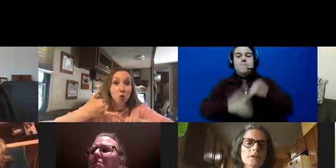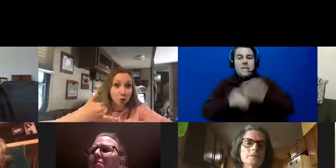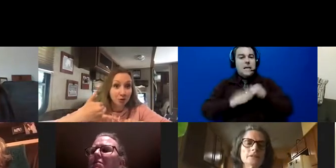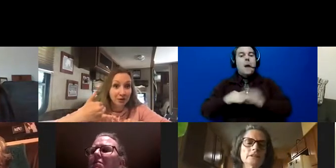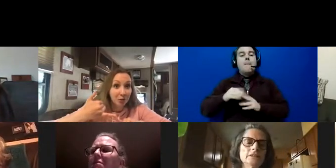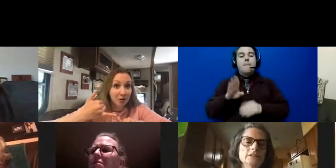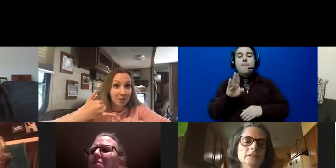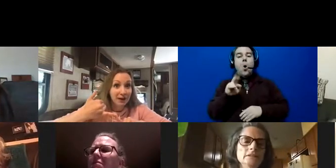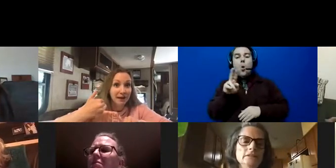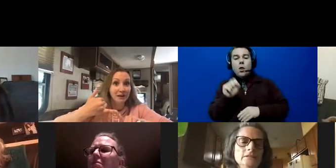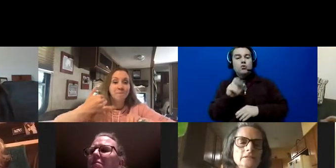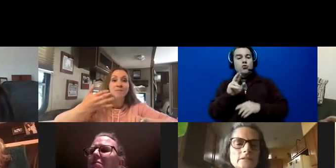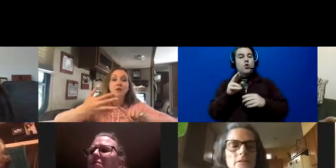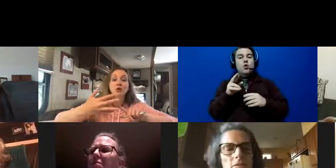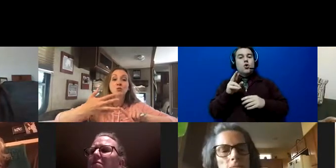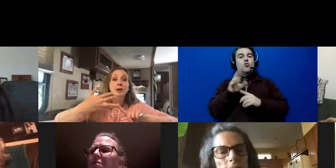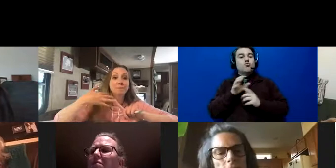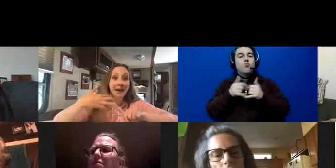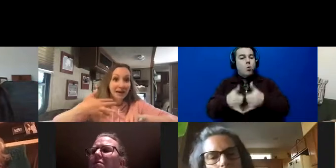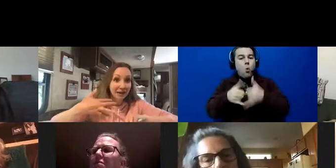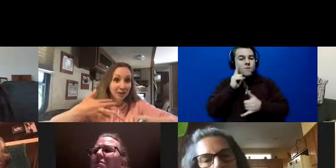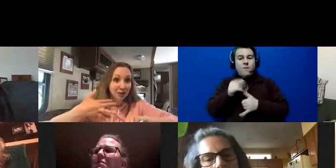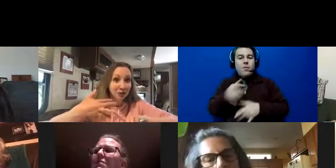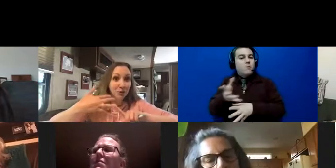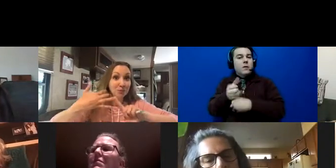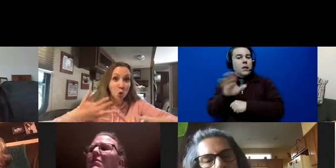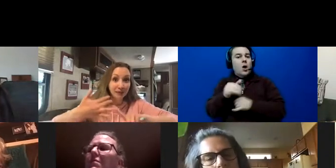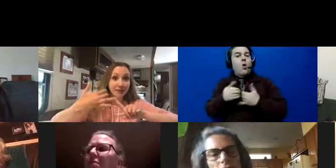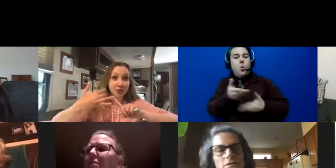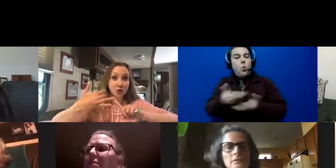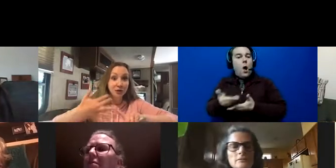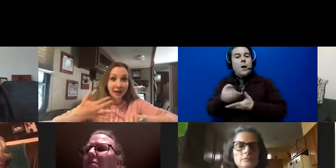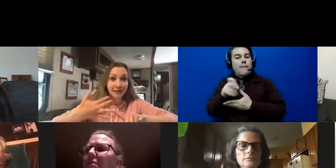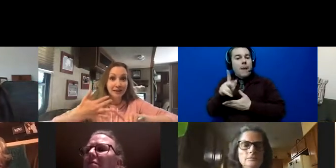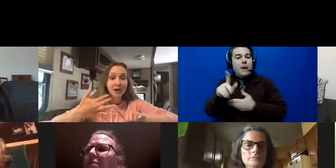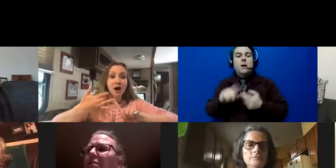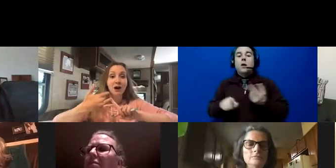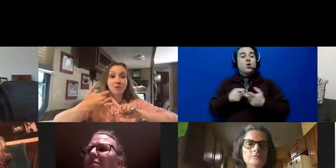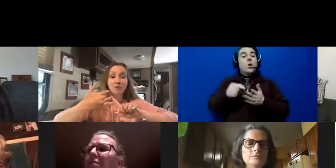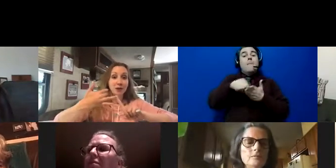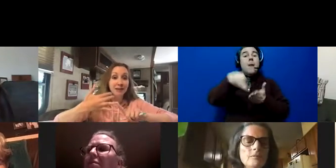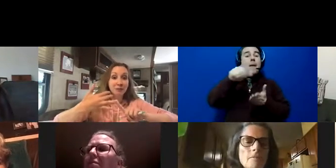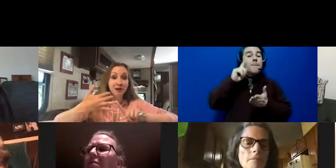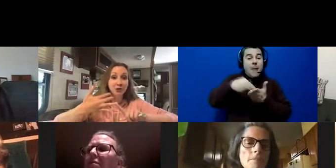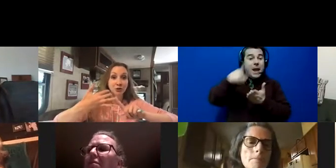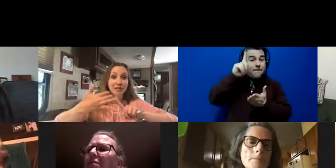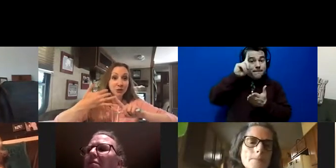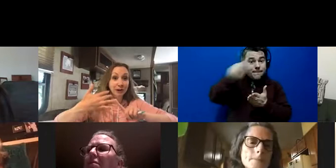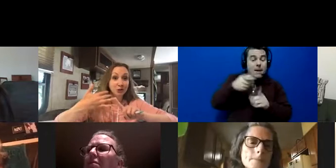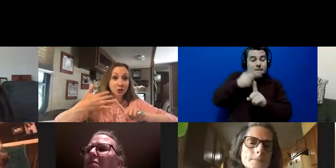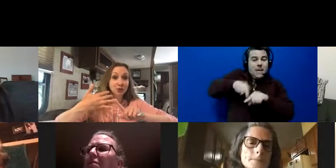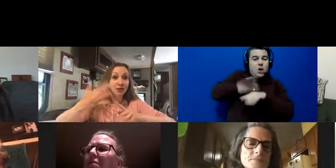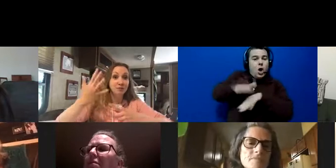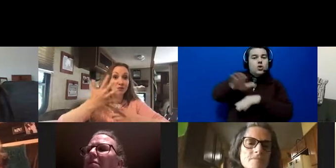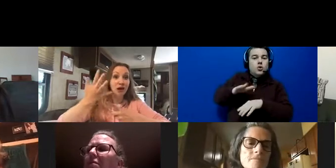them ordering their welcome pack. You will get paid based on the points that you get for each ambassador. Each